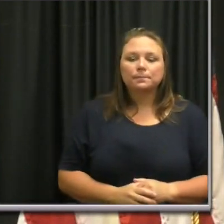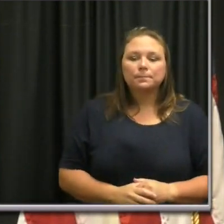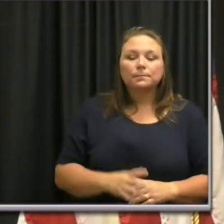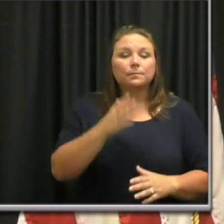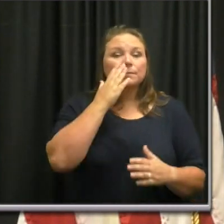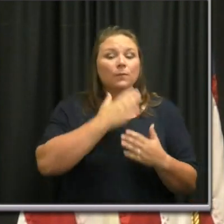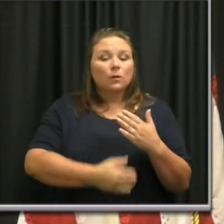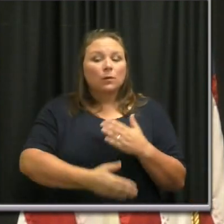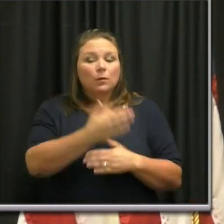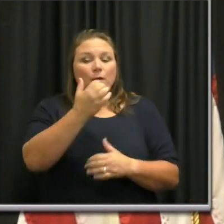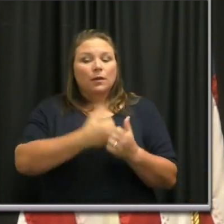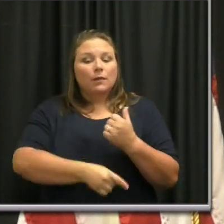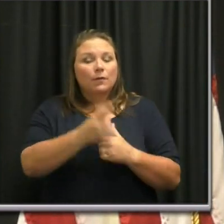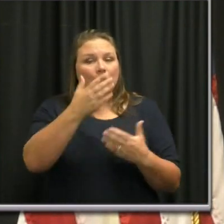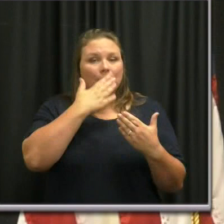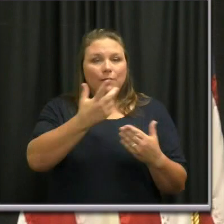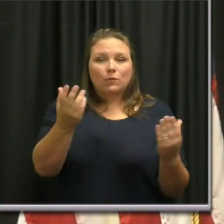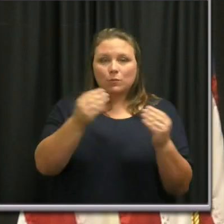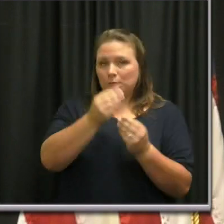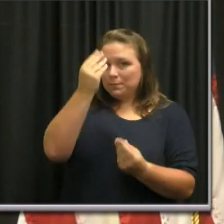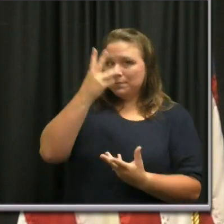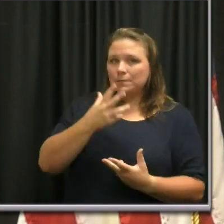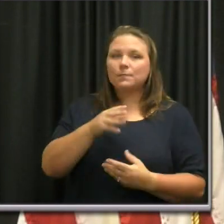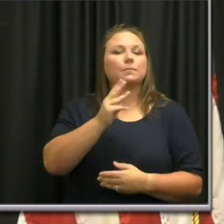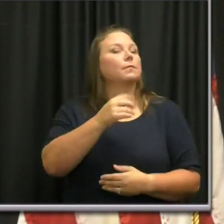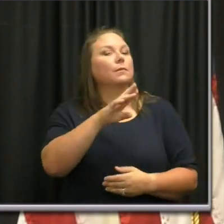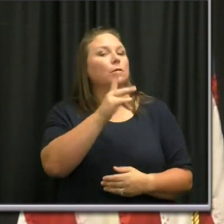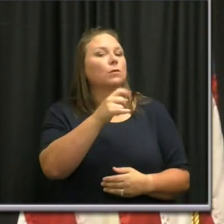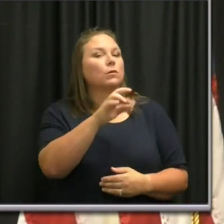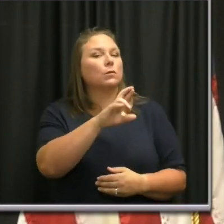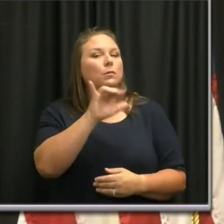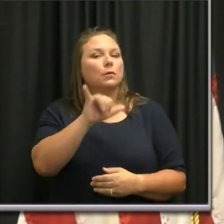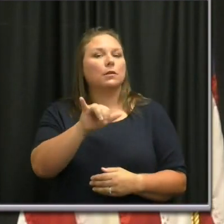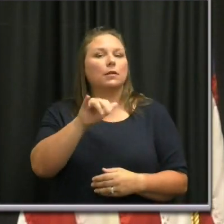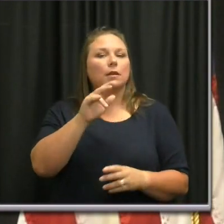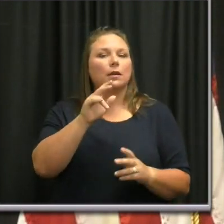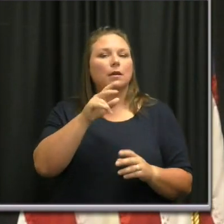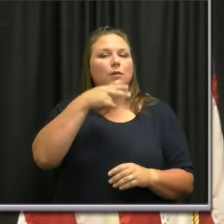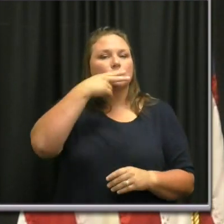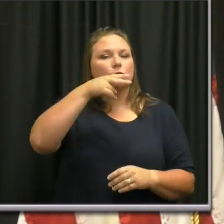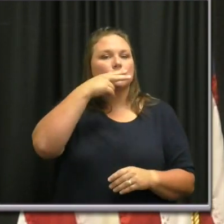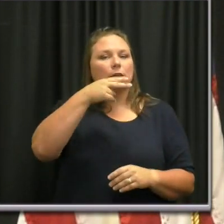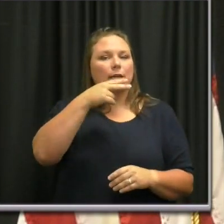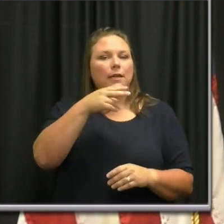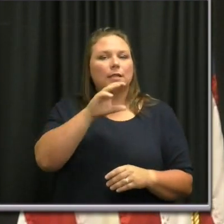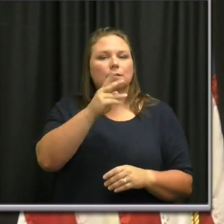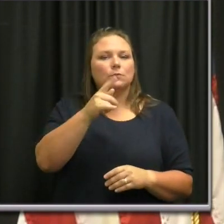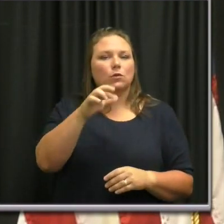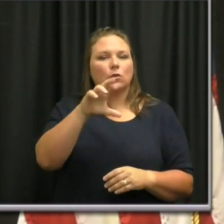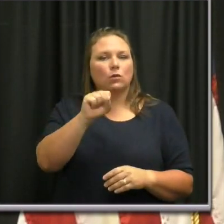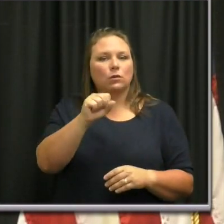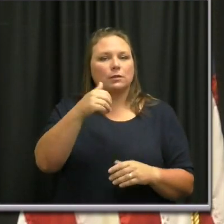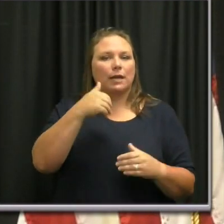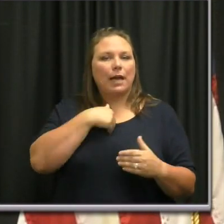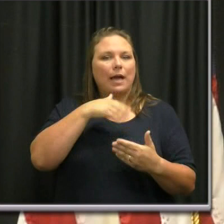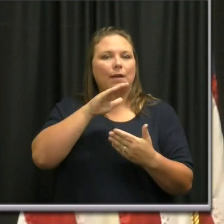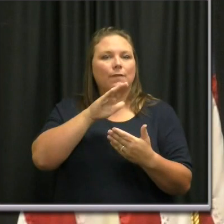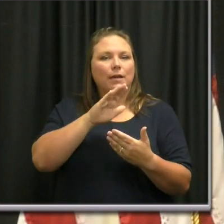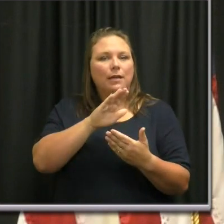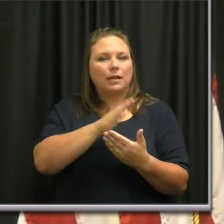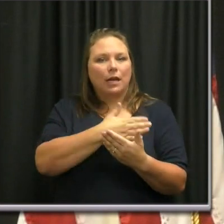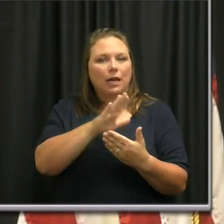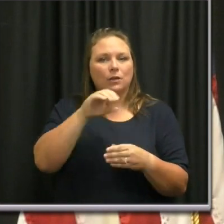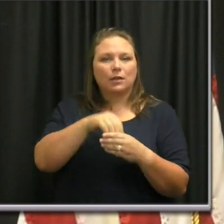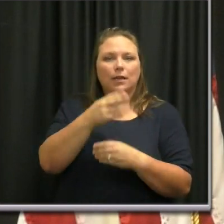Good morning, everyone. Thank you for another update. Mayor Cooper, the Chainsmokers hosted a concert in the Hamptons and now they're under fire